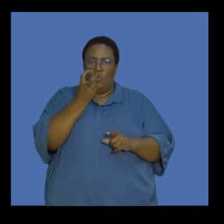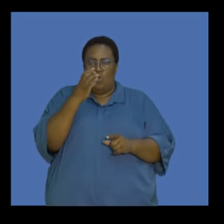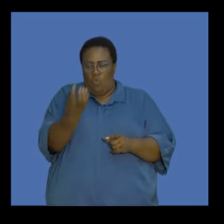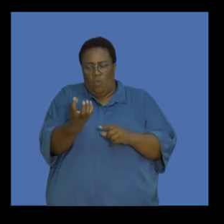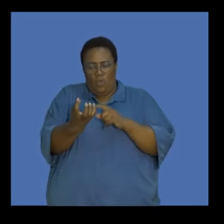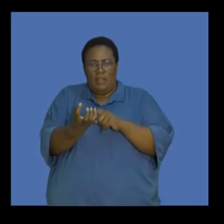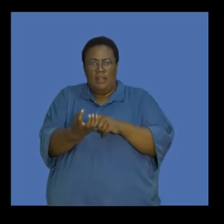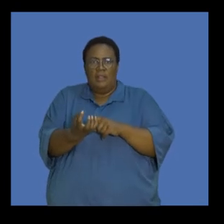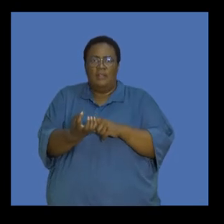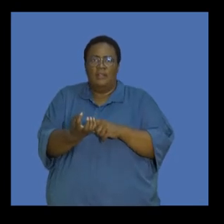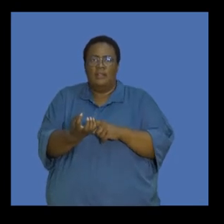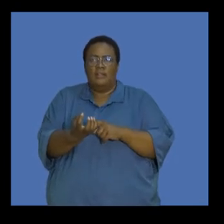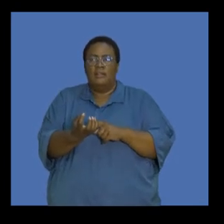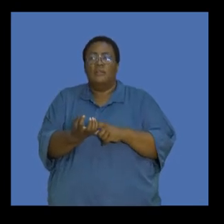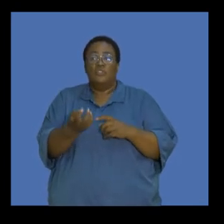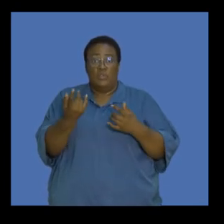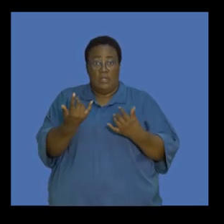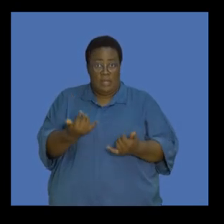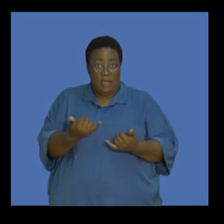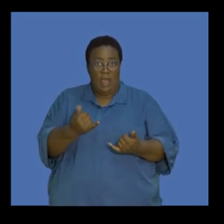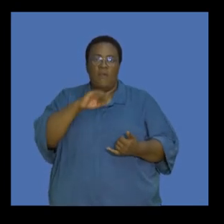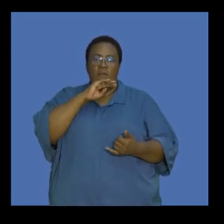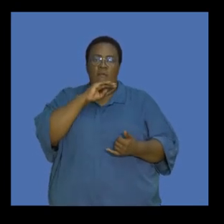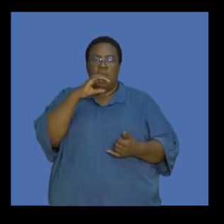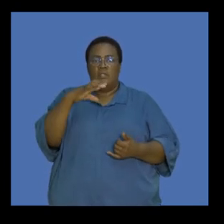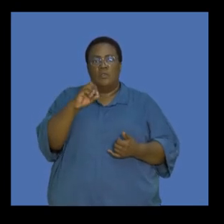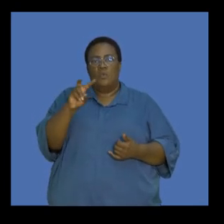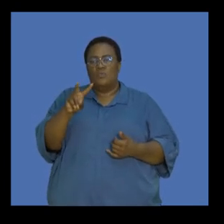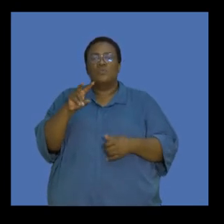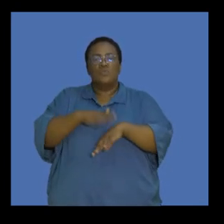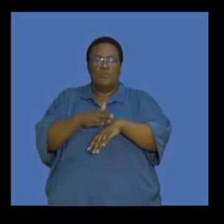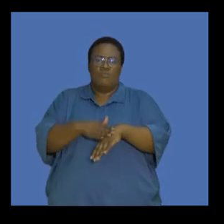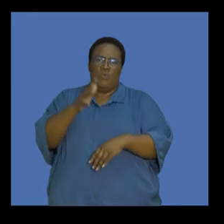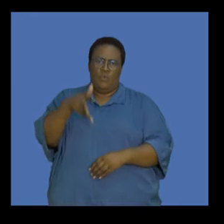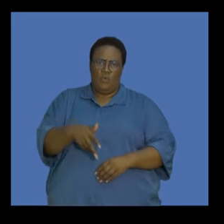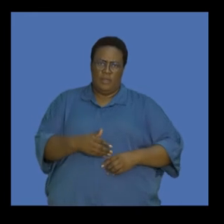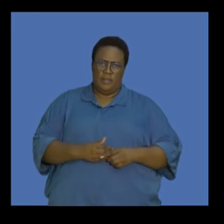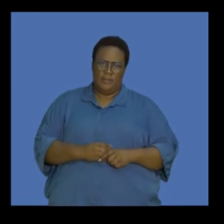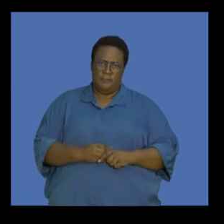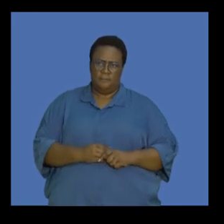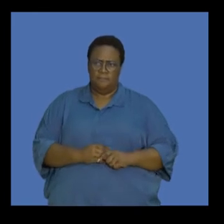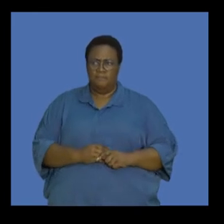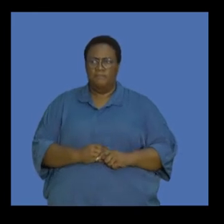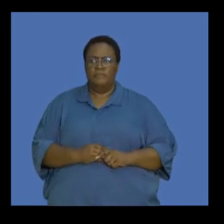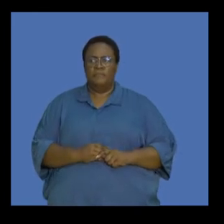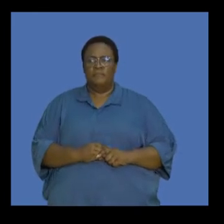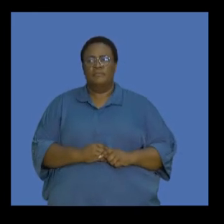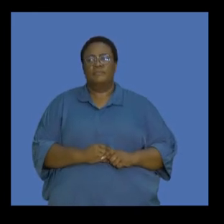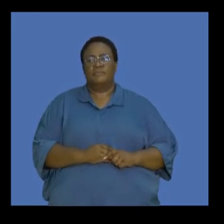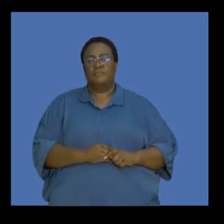the production of increased carbon dioxide emissions as well as your methane and nitrous oxide.